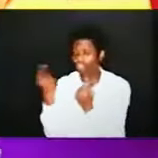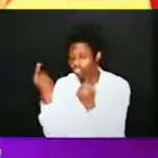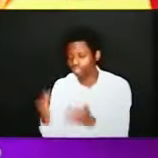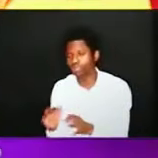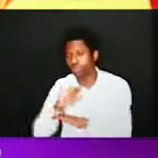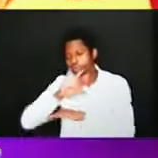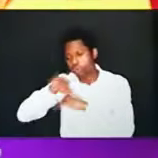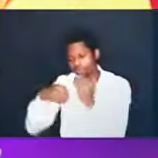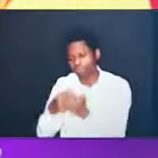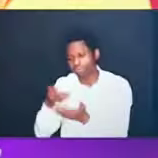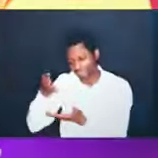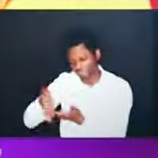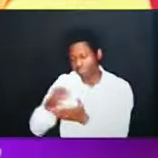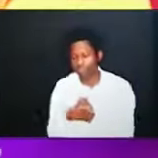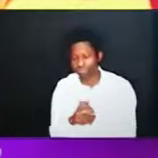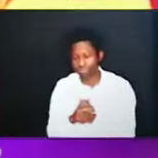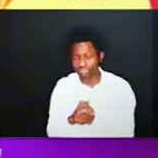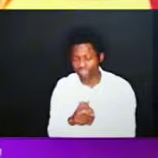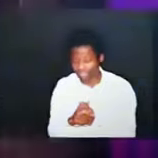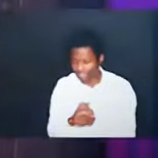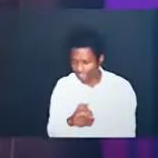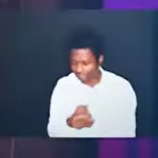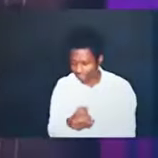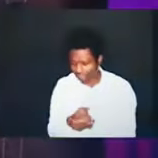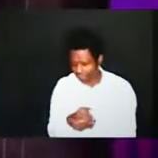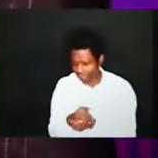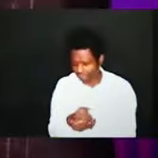particularly referring to the Gentile congregation